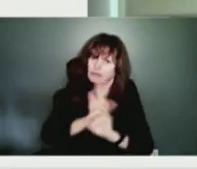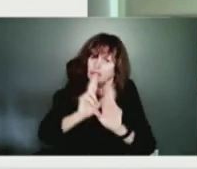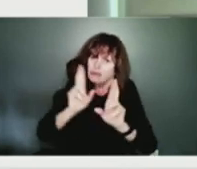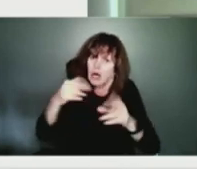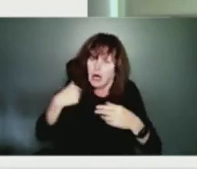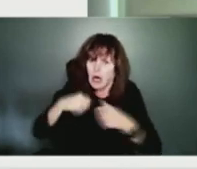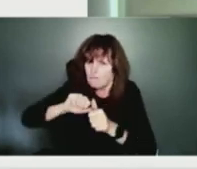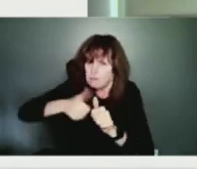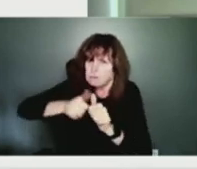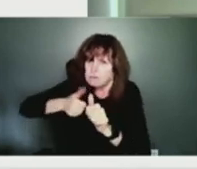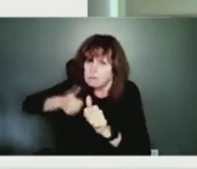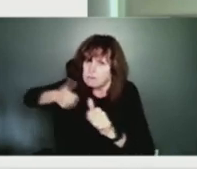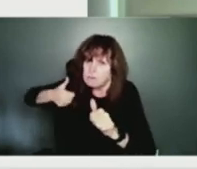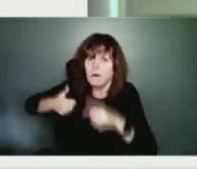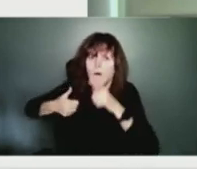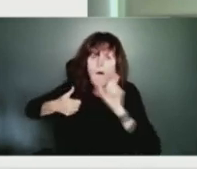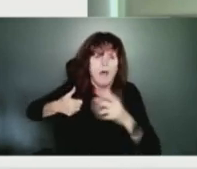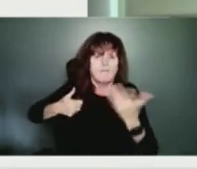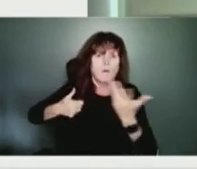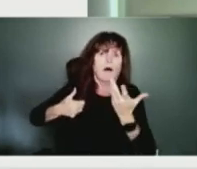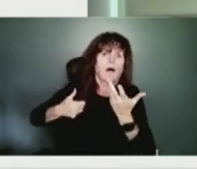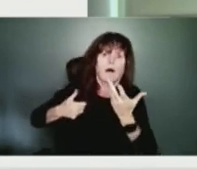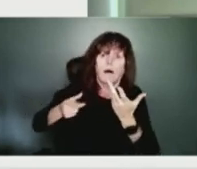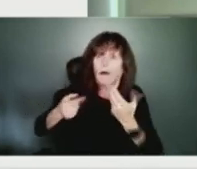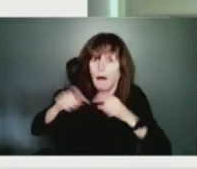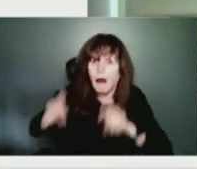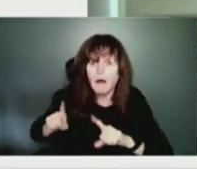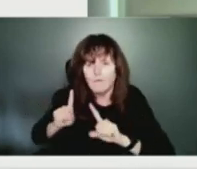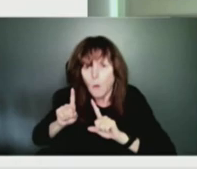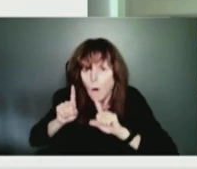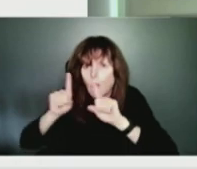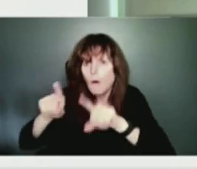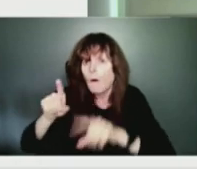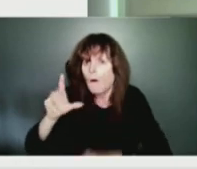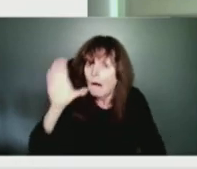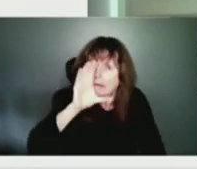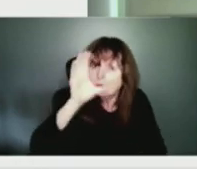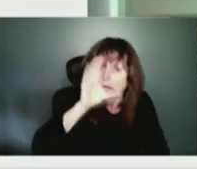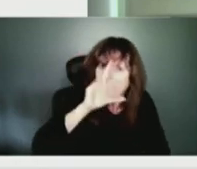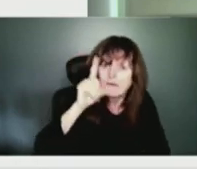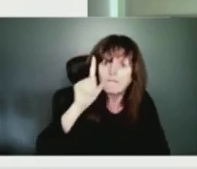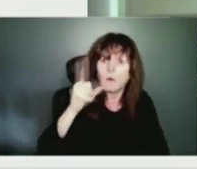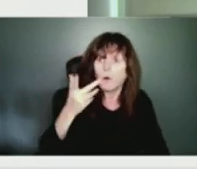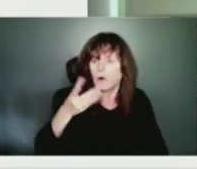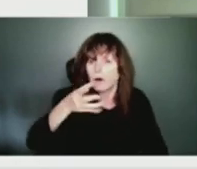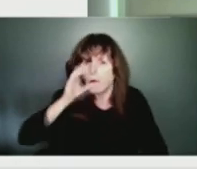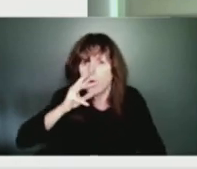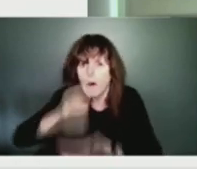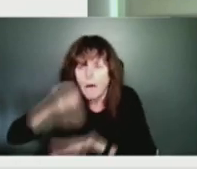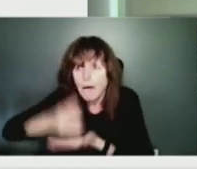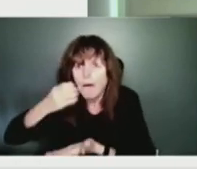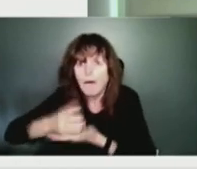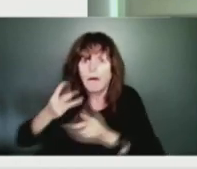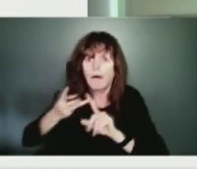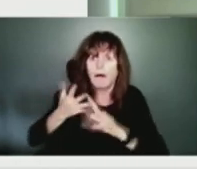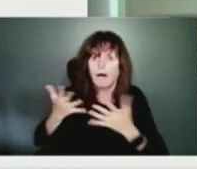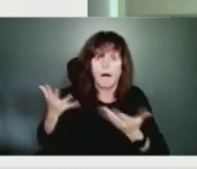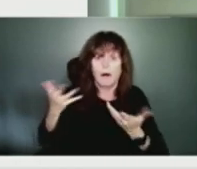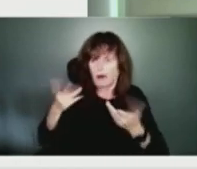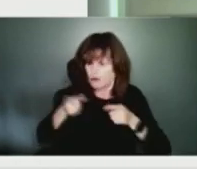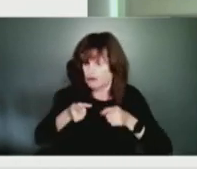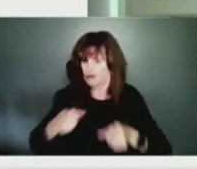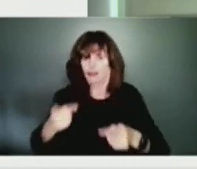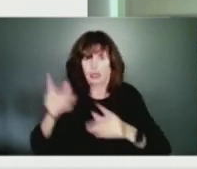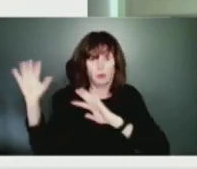bottled water or a phone charger or something like that. You know, it's just a good idea to stay off the roads, whether it's a post-tropical storm or